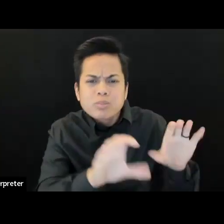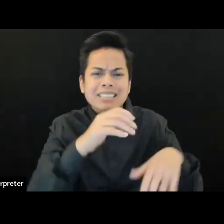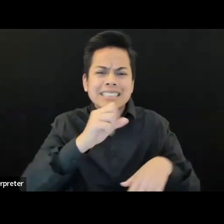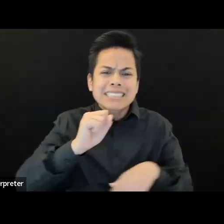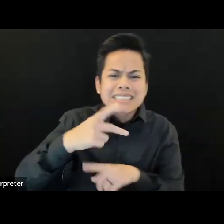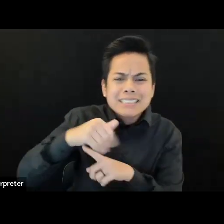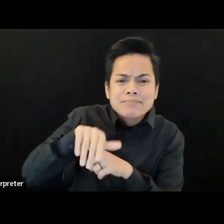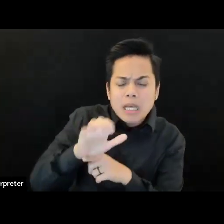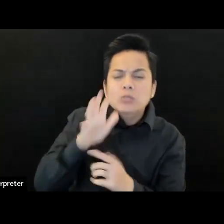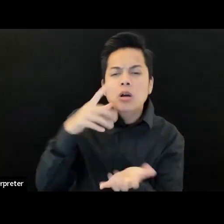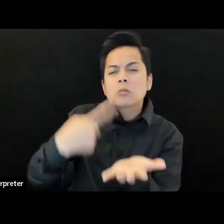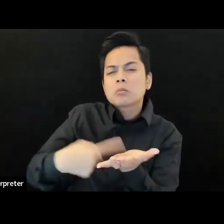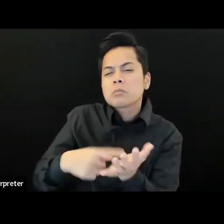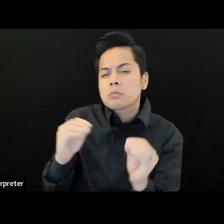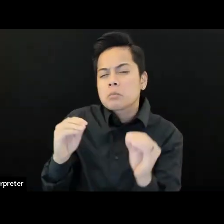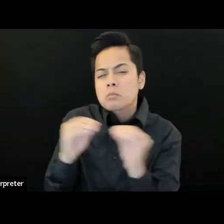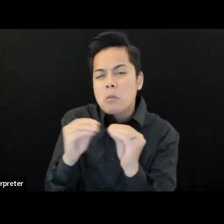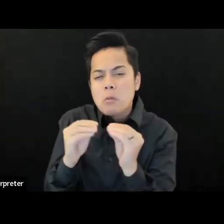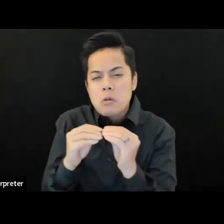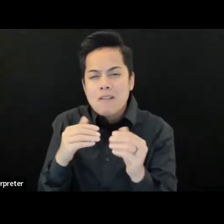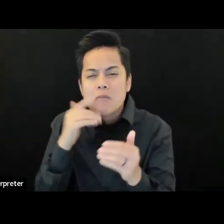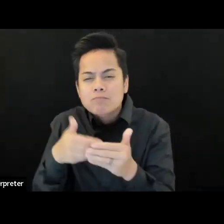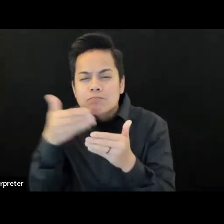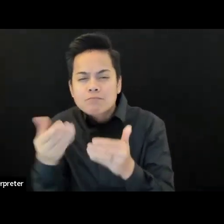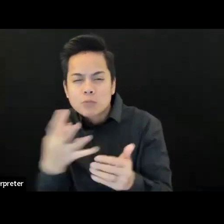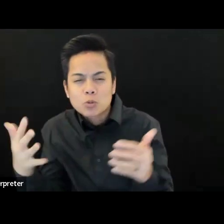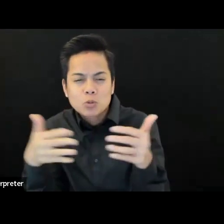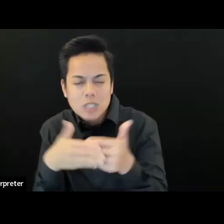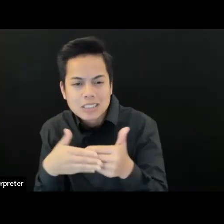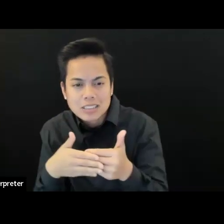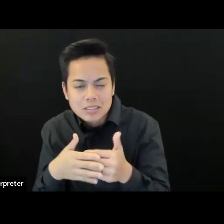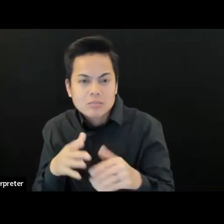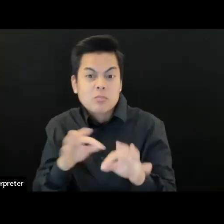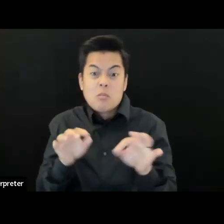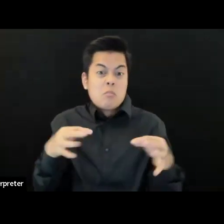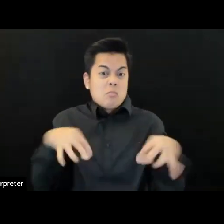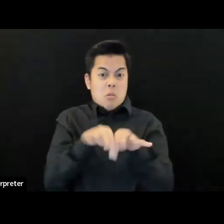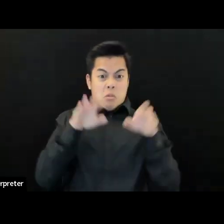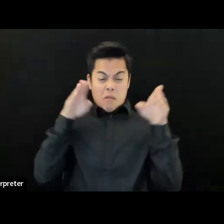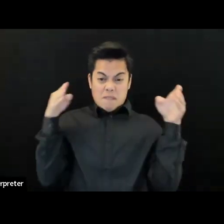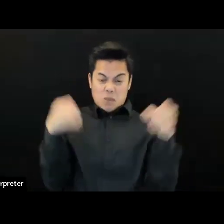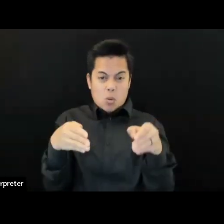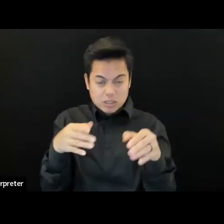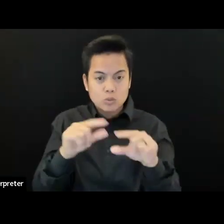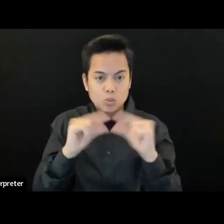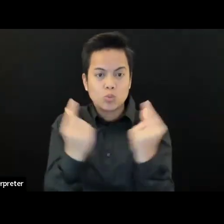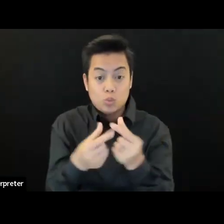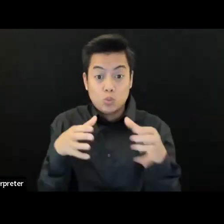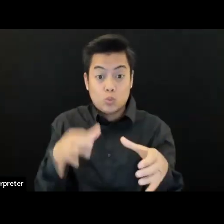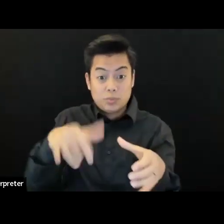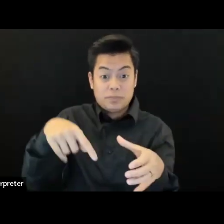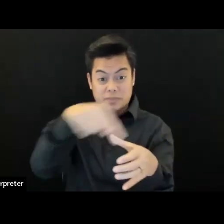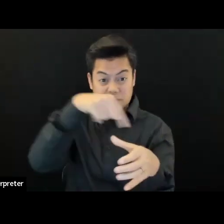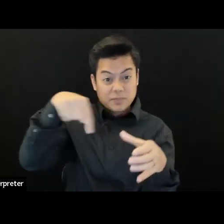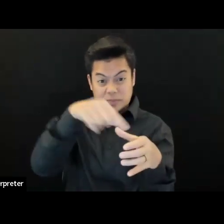groups. And for the focus groups, we image description. Oh, yes.